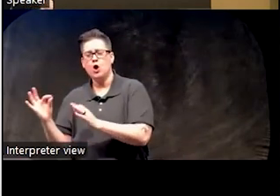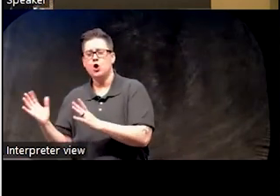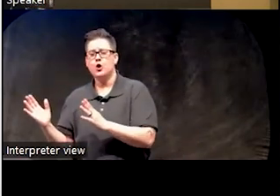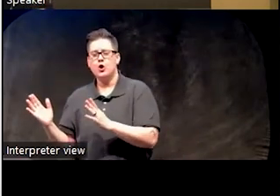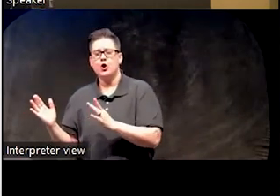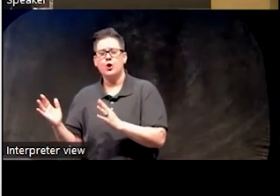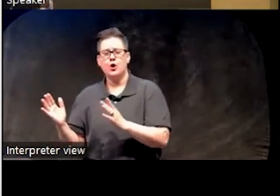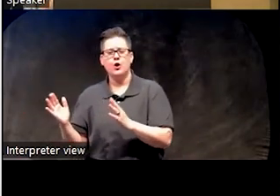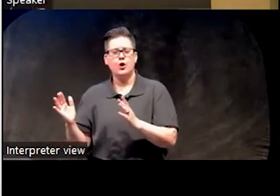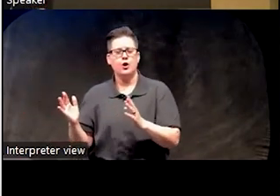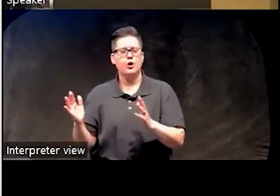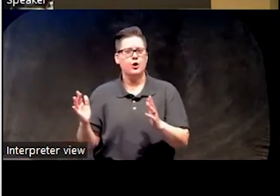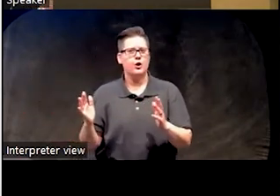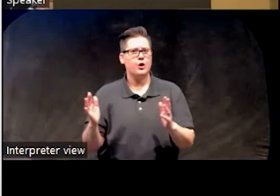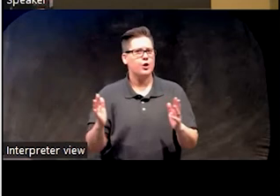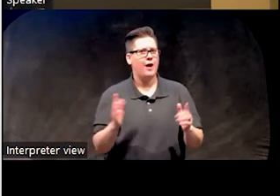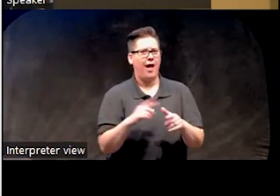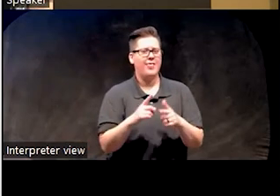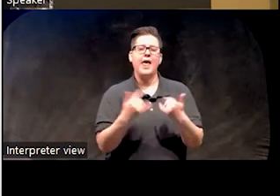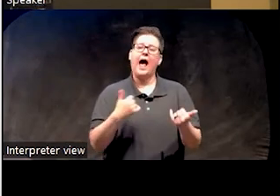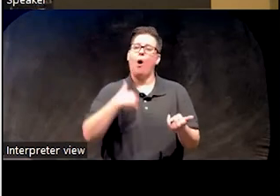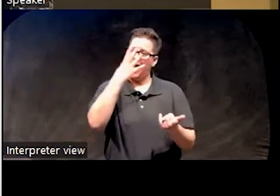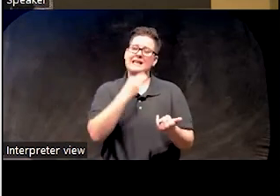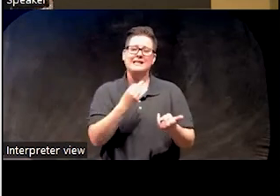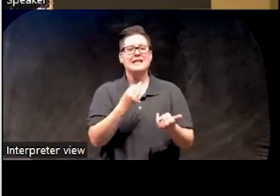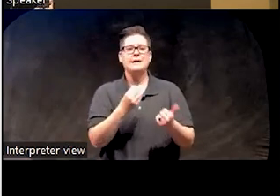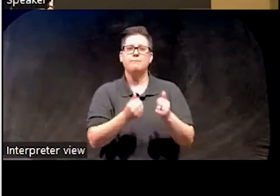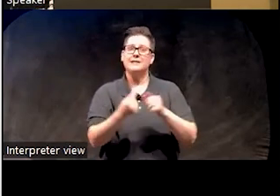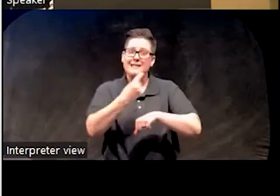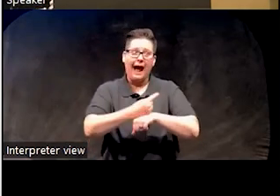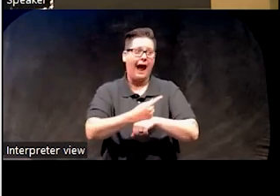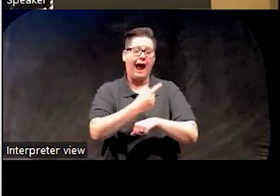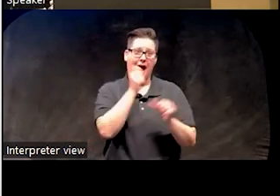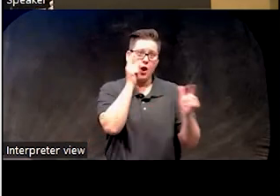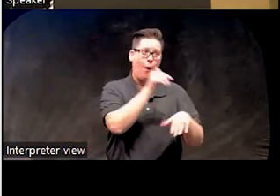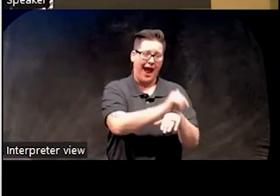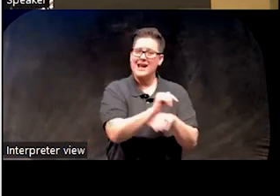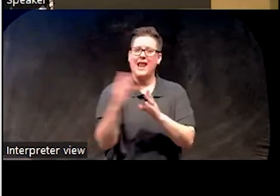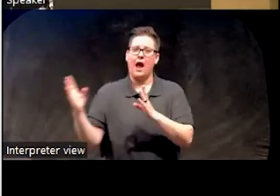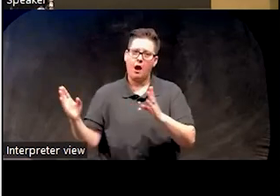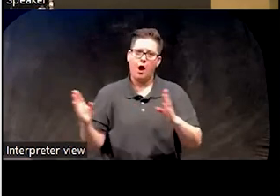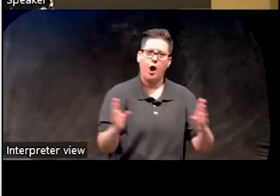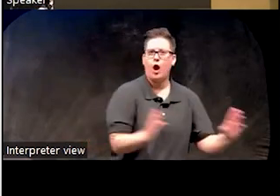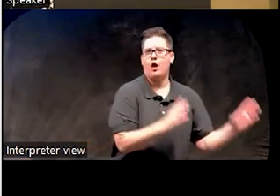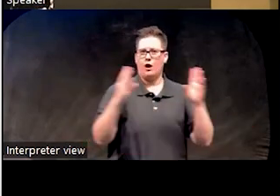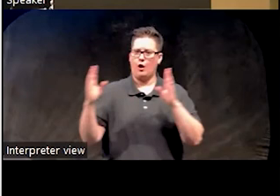eventually switch. So you're sleeping most of the day and awake at night.